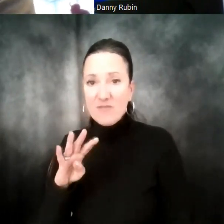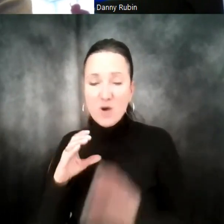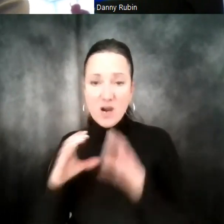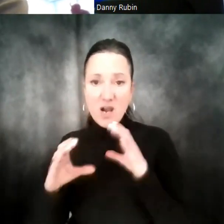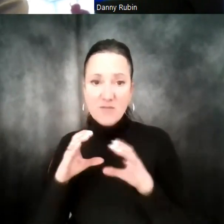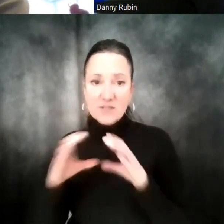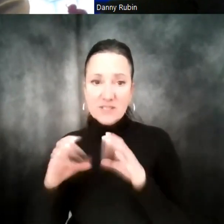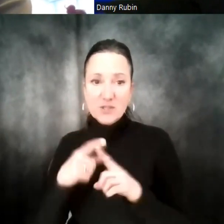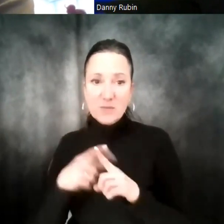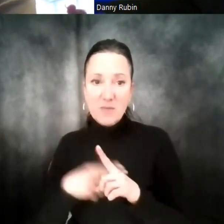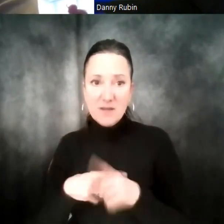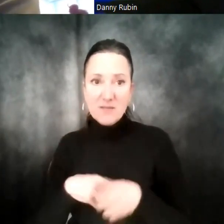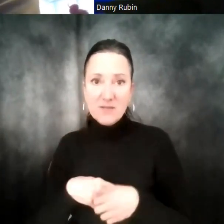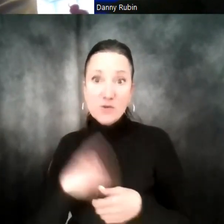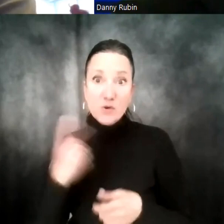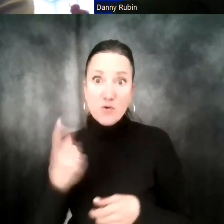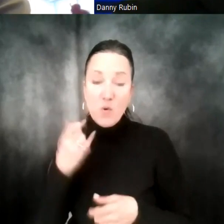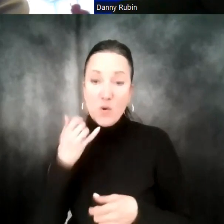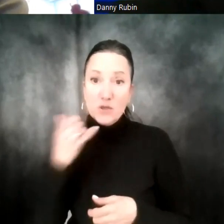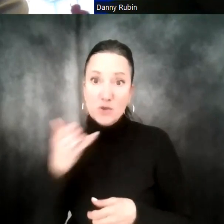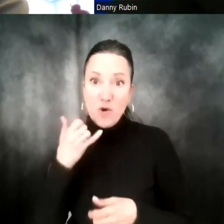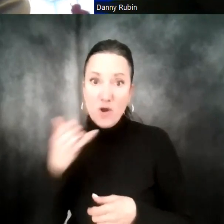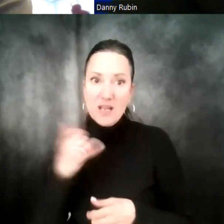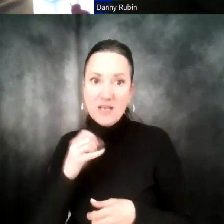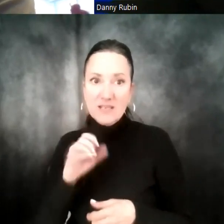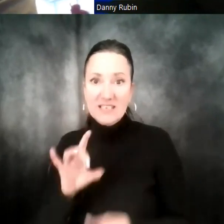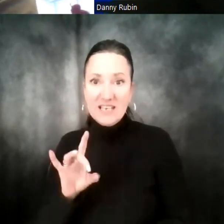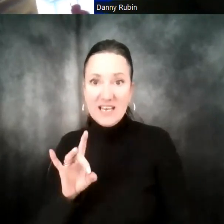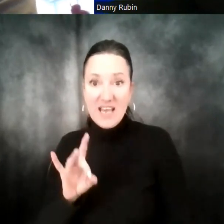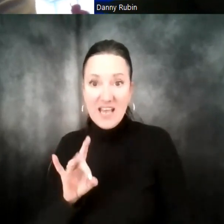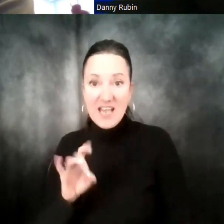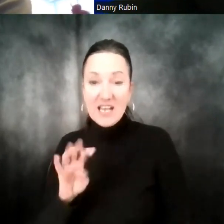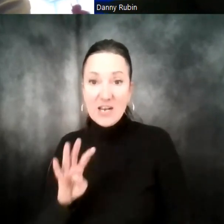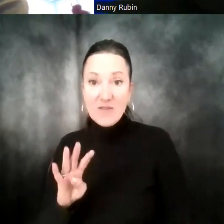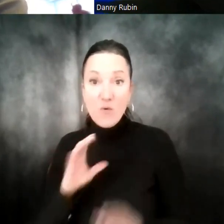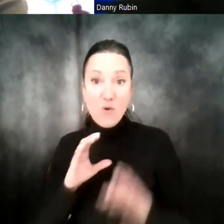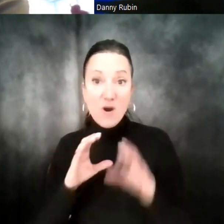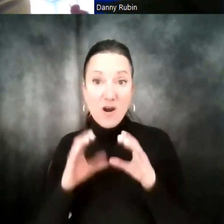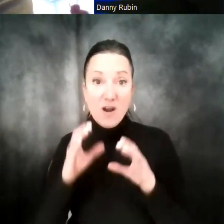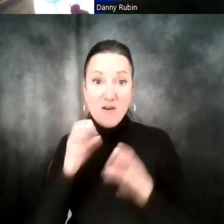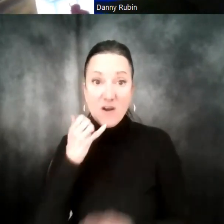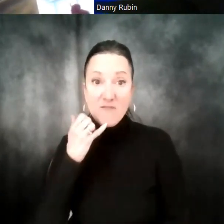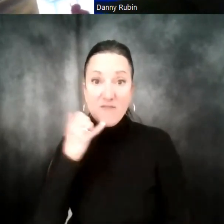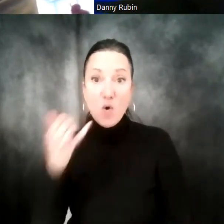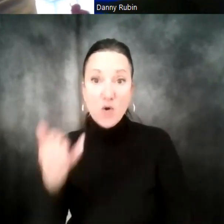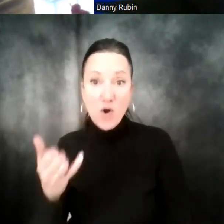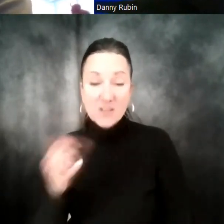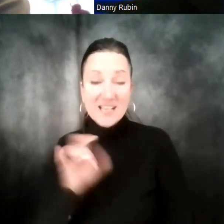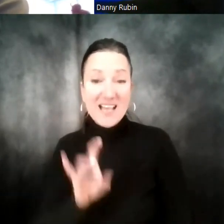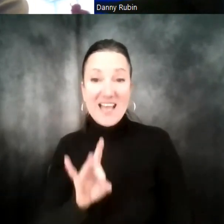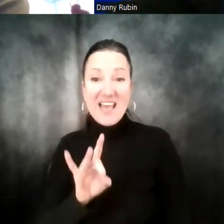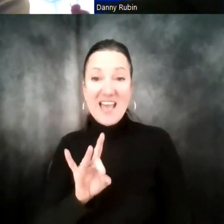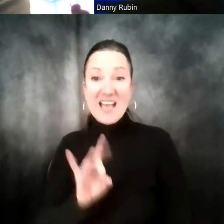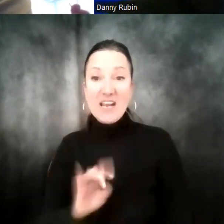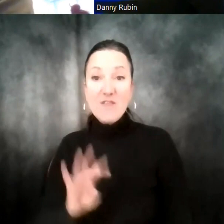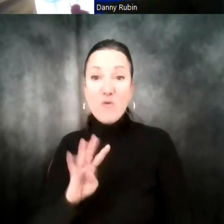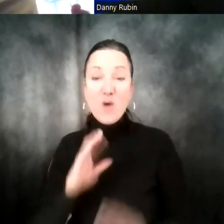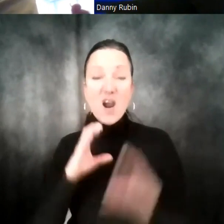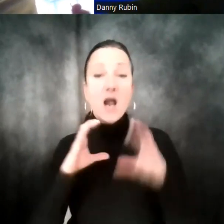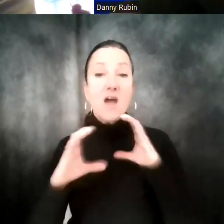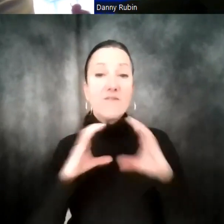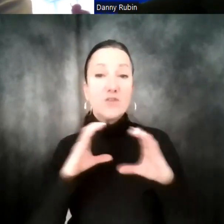So you're calling all the time. Wow. And that's another number for the students to remember, 84 conversations a month.